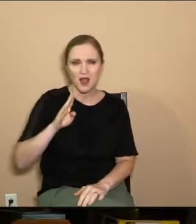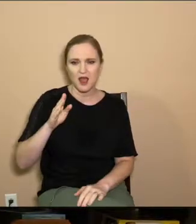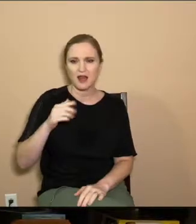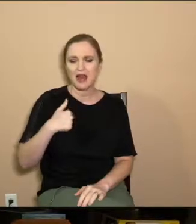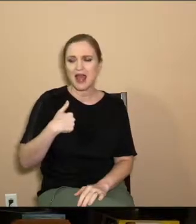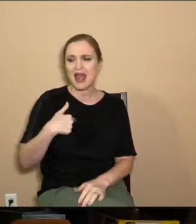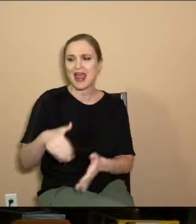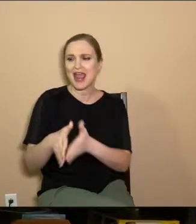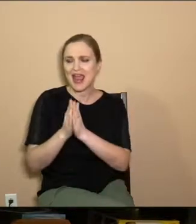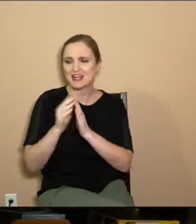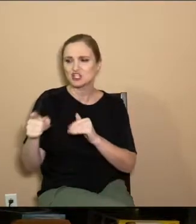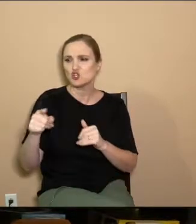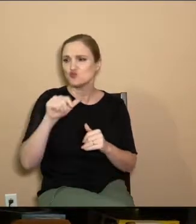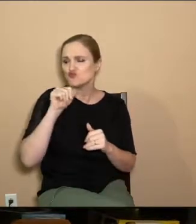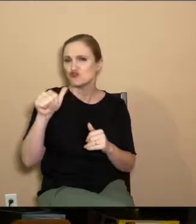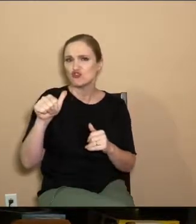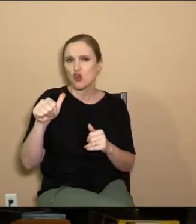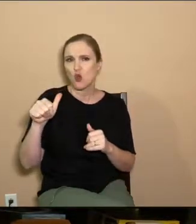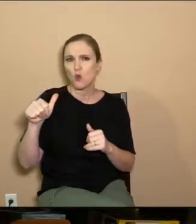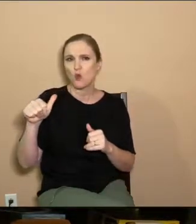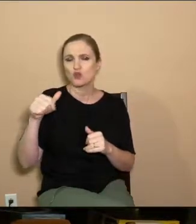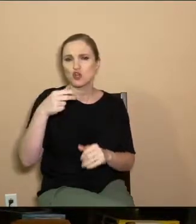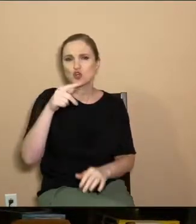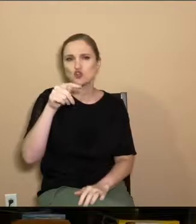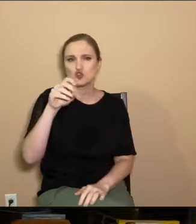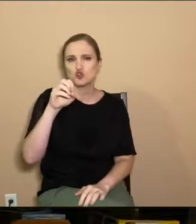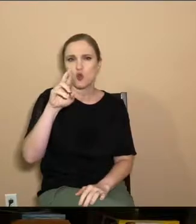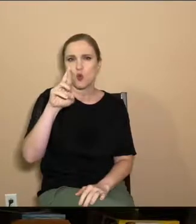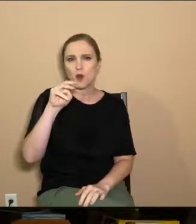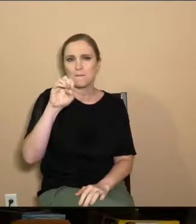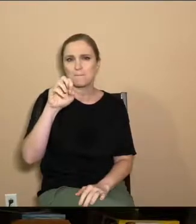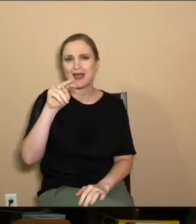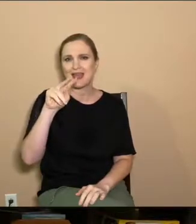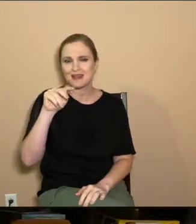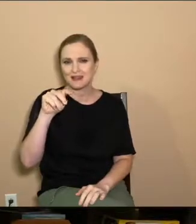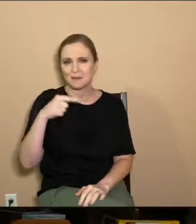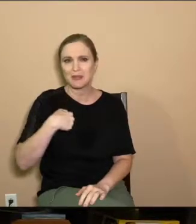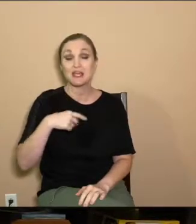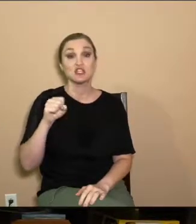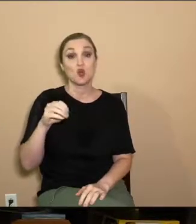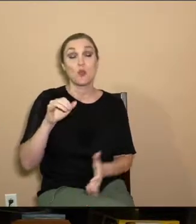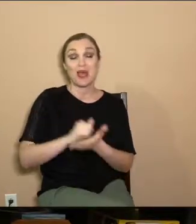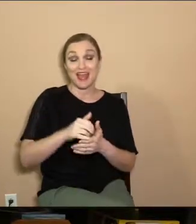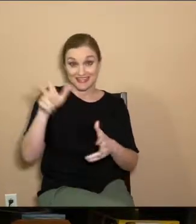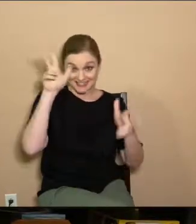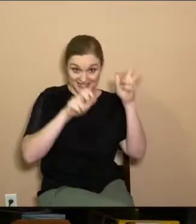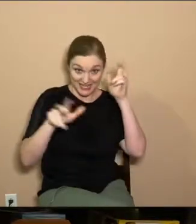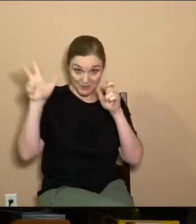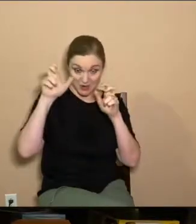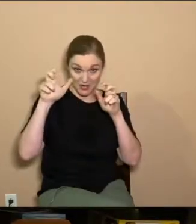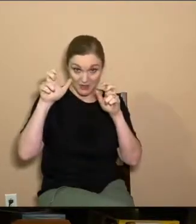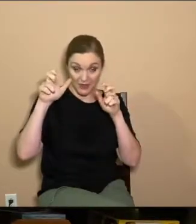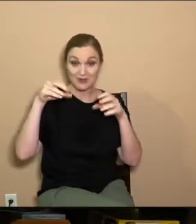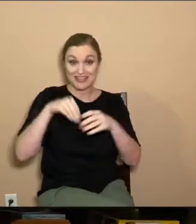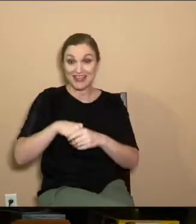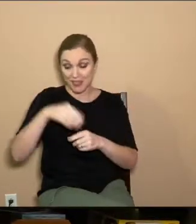adjure you by God. Do not torment me. So this demon that's inhabiting this, this man of the Gerasenes is recognizing